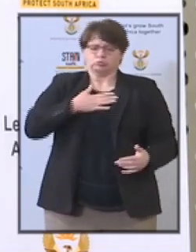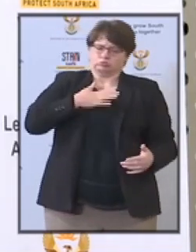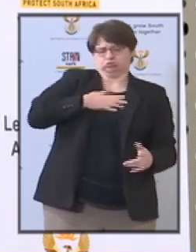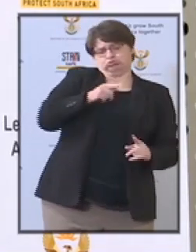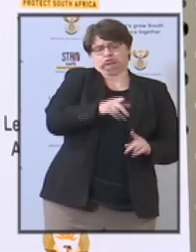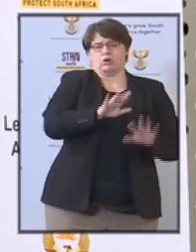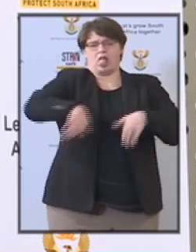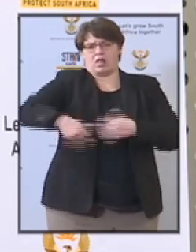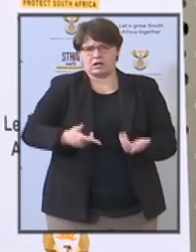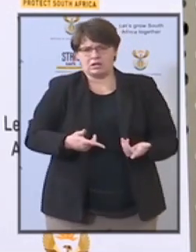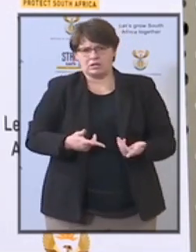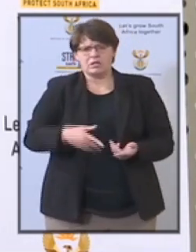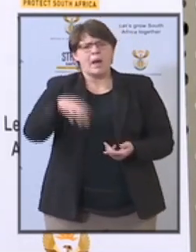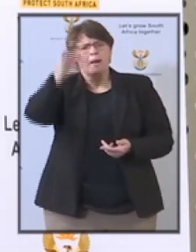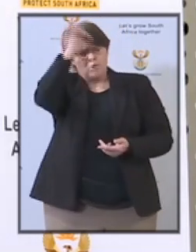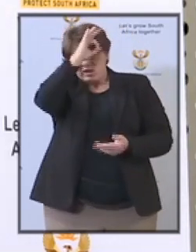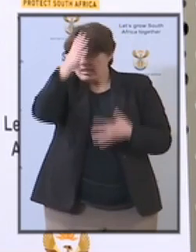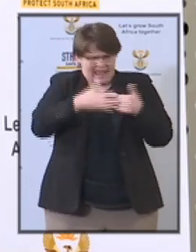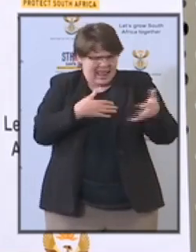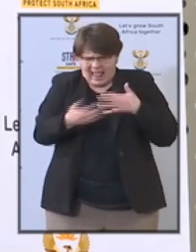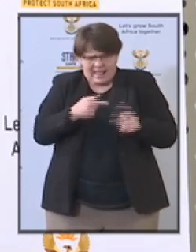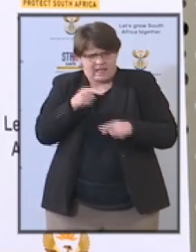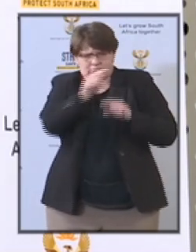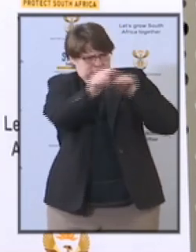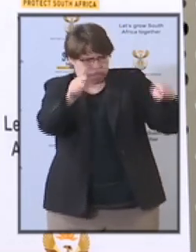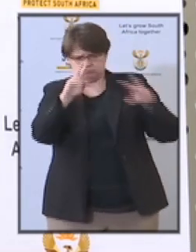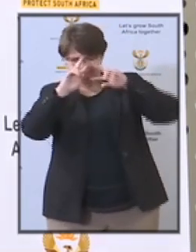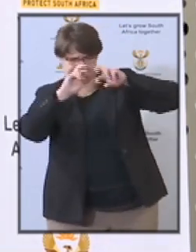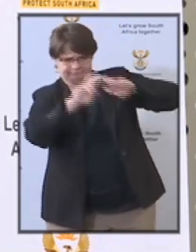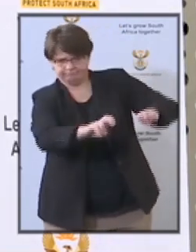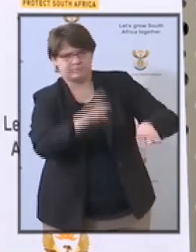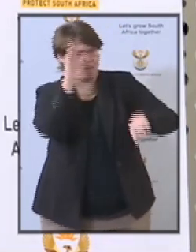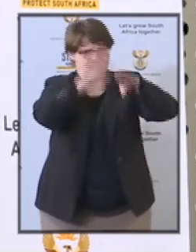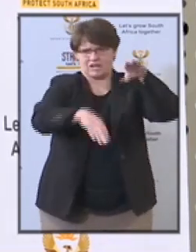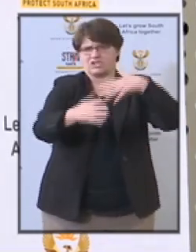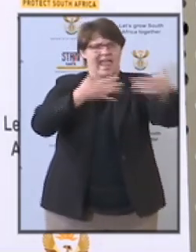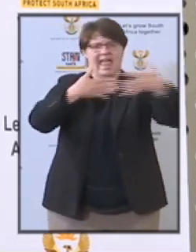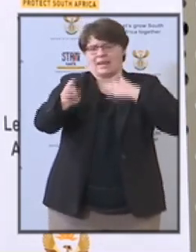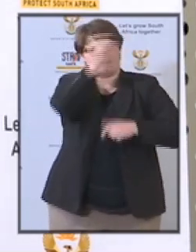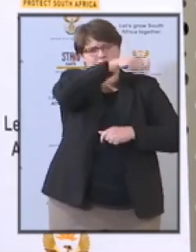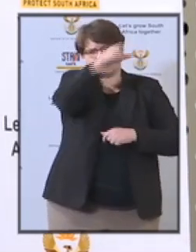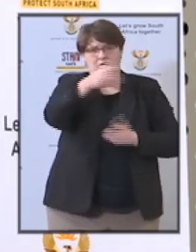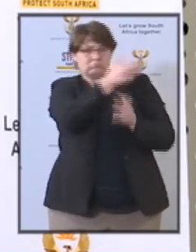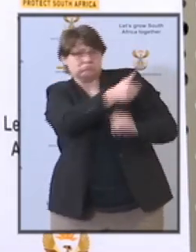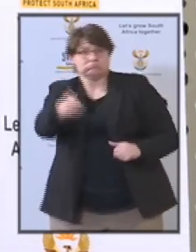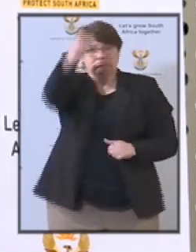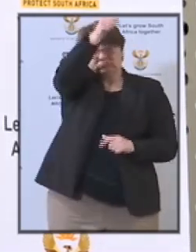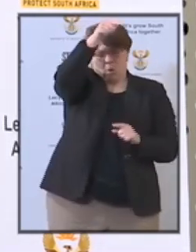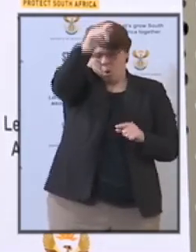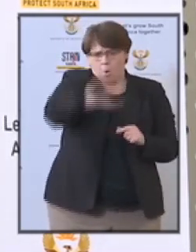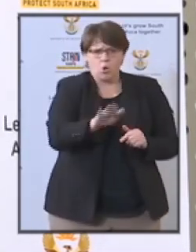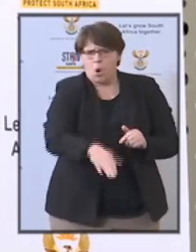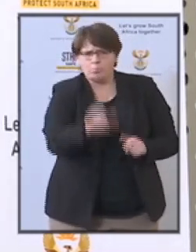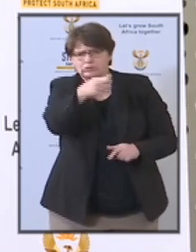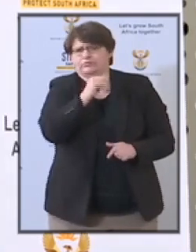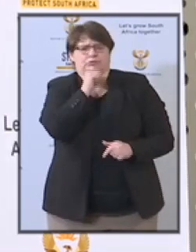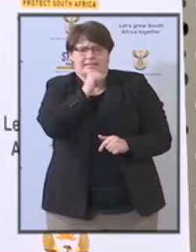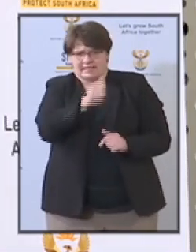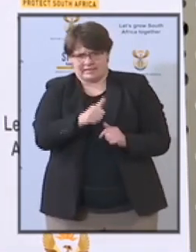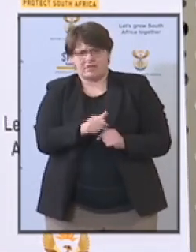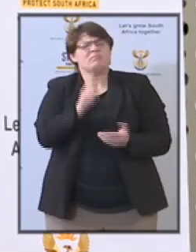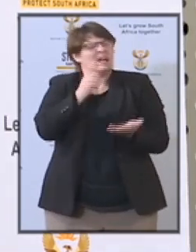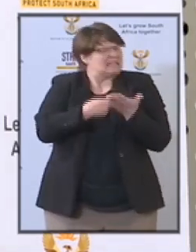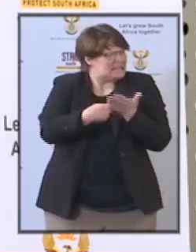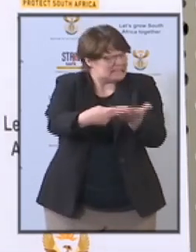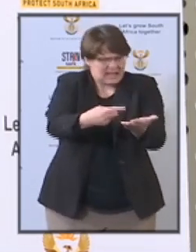the police without fear or favor to anyone so that is what then it's it's a discussion and that um